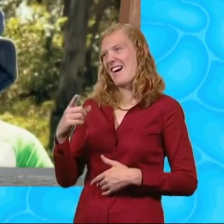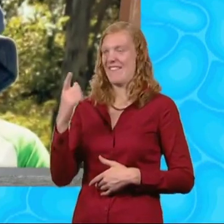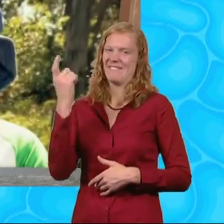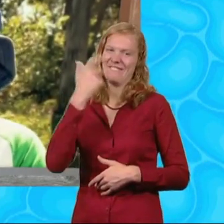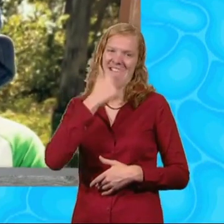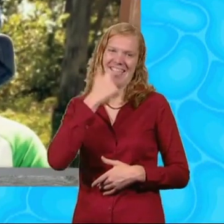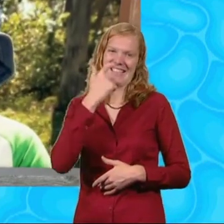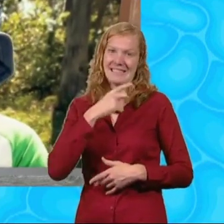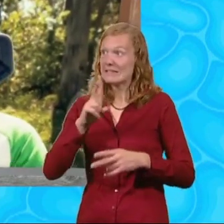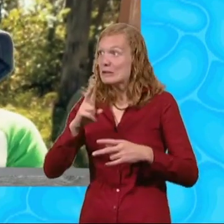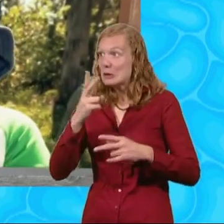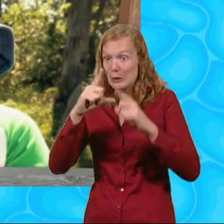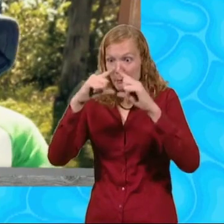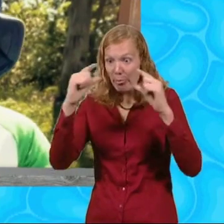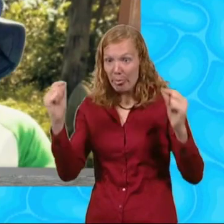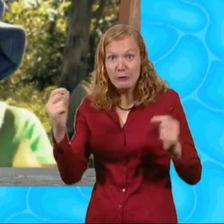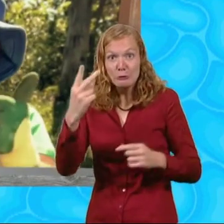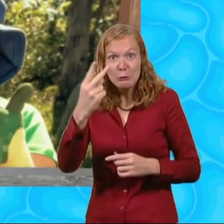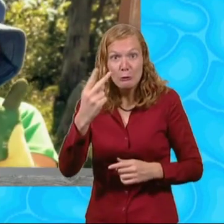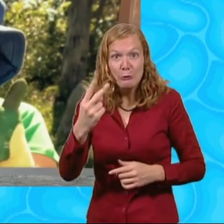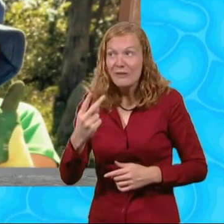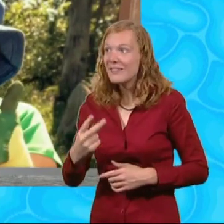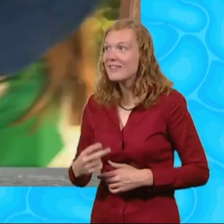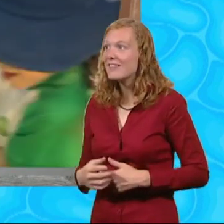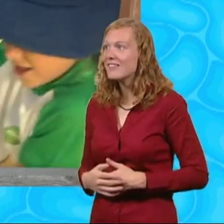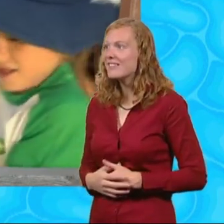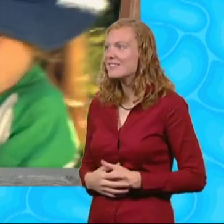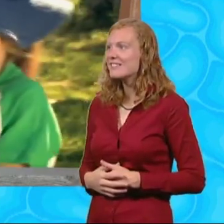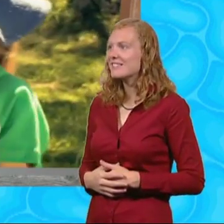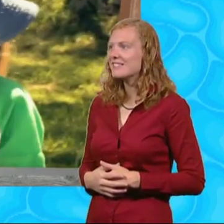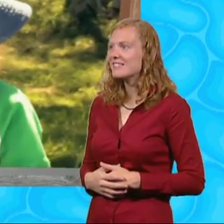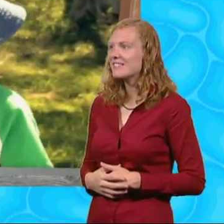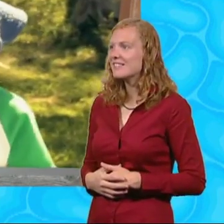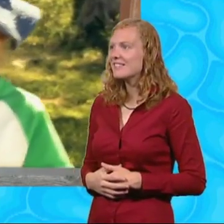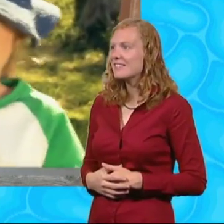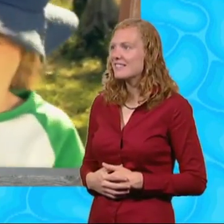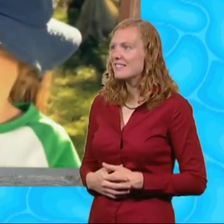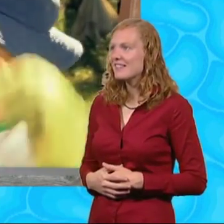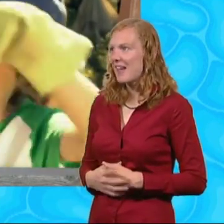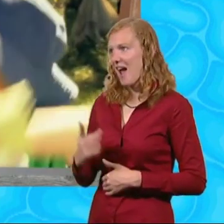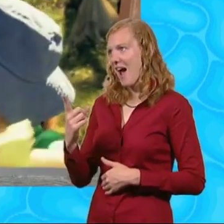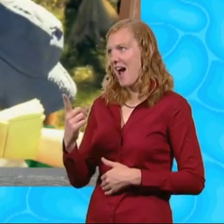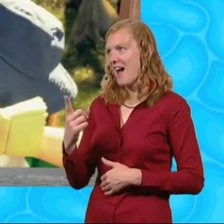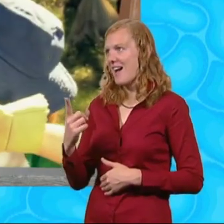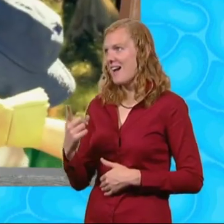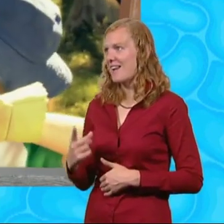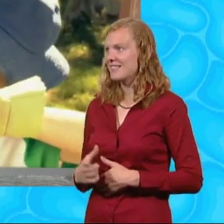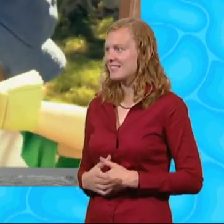Ha! A double ender! That's a funny one. Is that one silly?